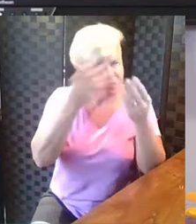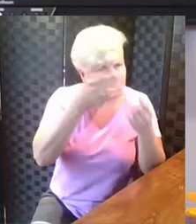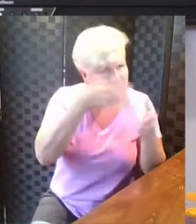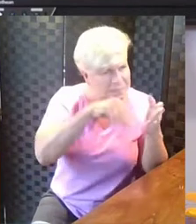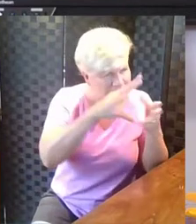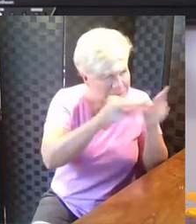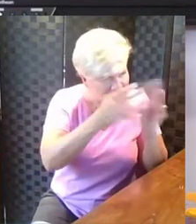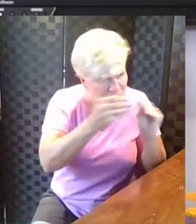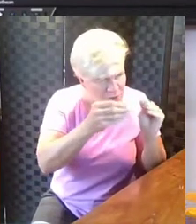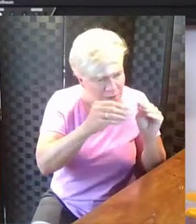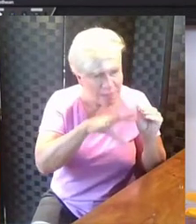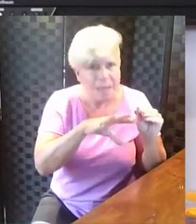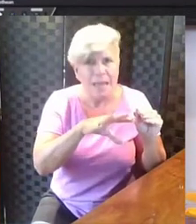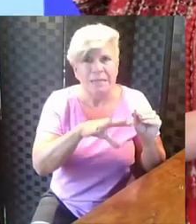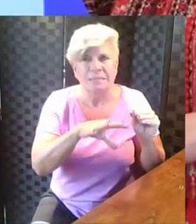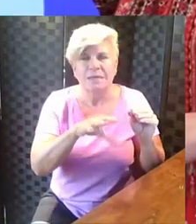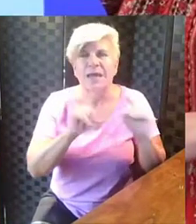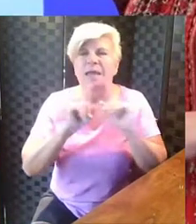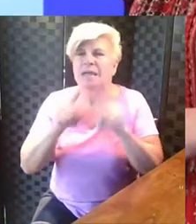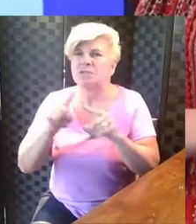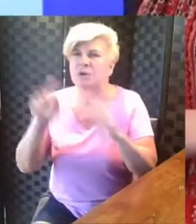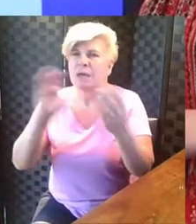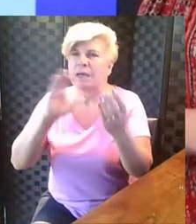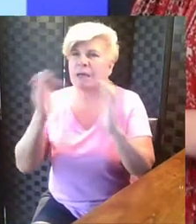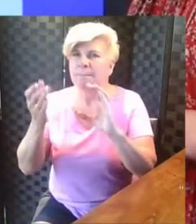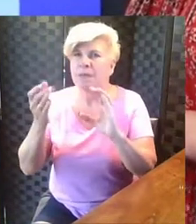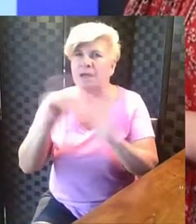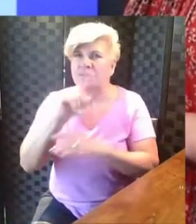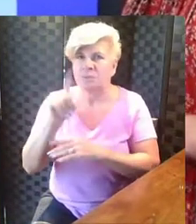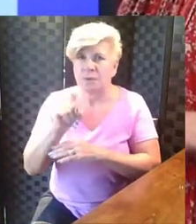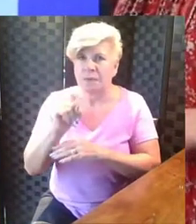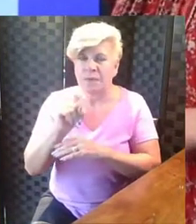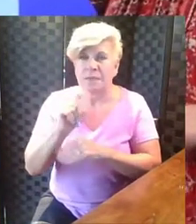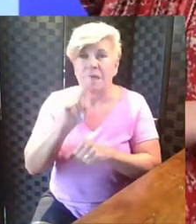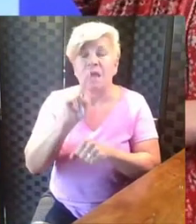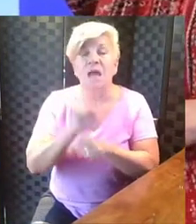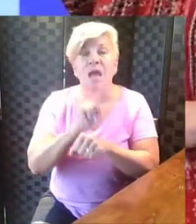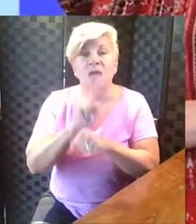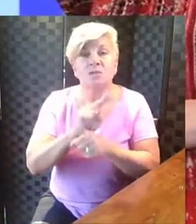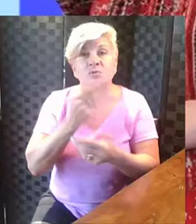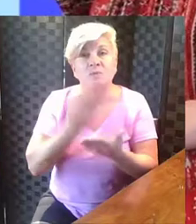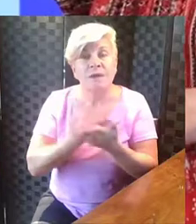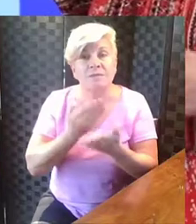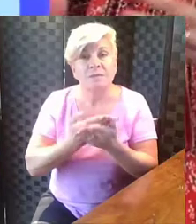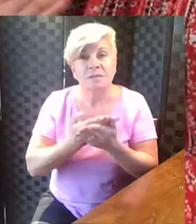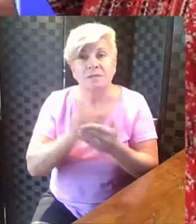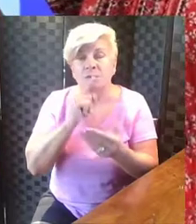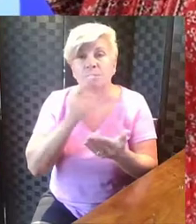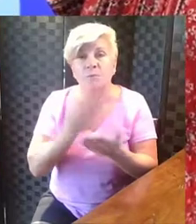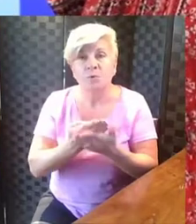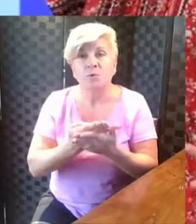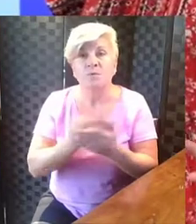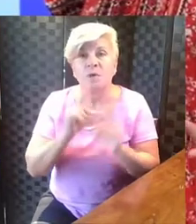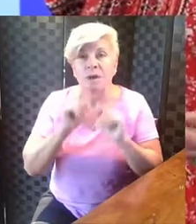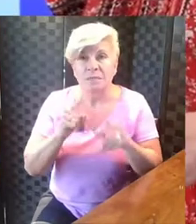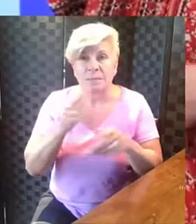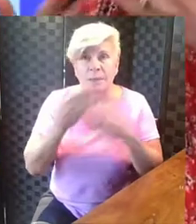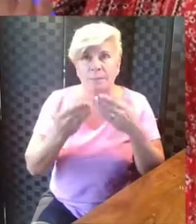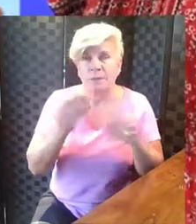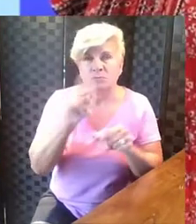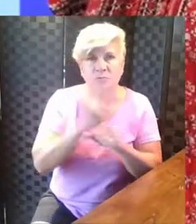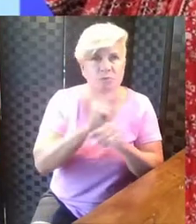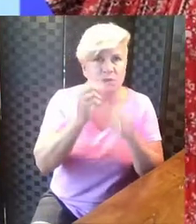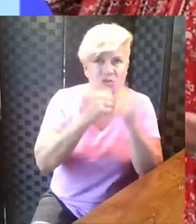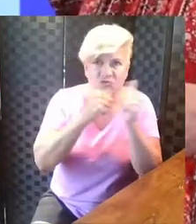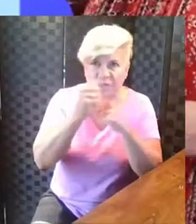answer a comparison question. And then we're going to use evidence to prove our answer. And that could be showing strategies,